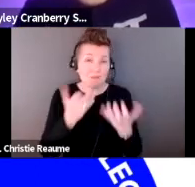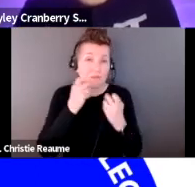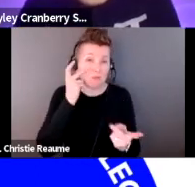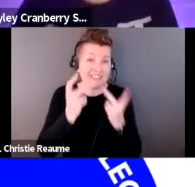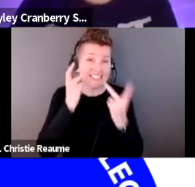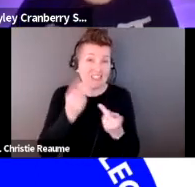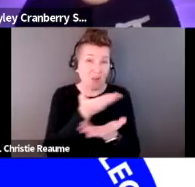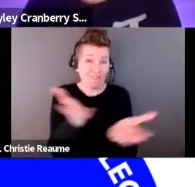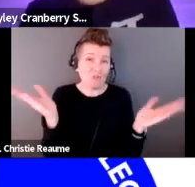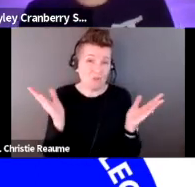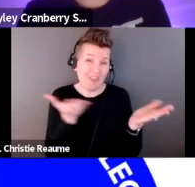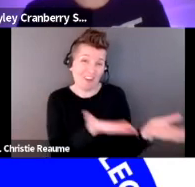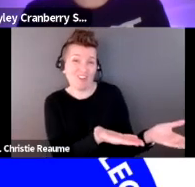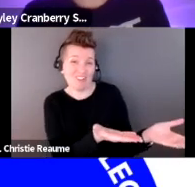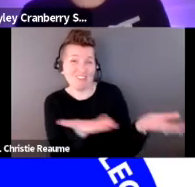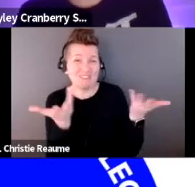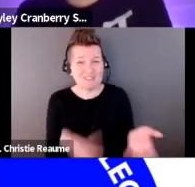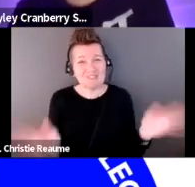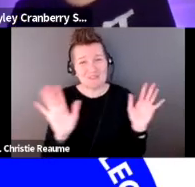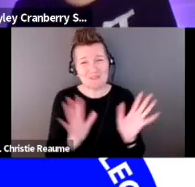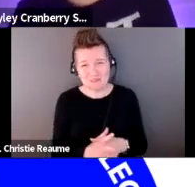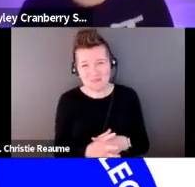And I think that's all for me. Thank you so much for having me.